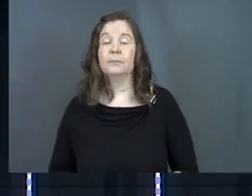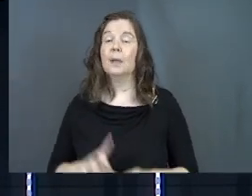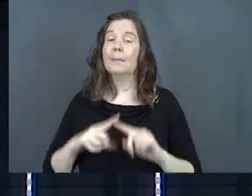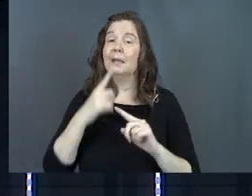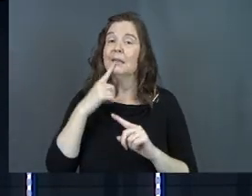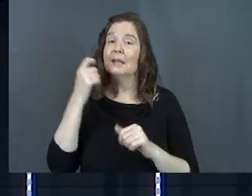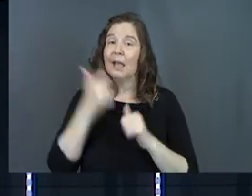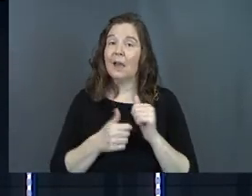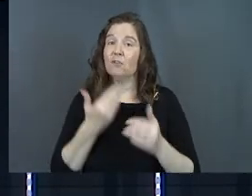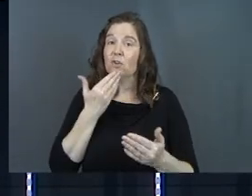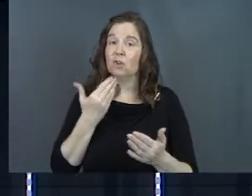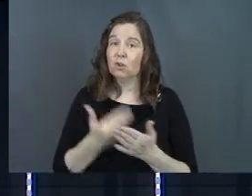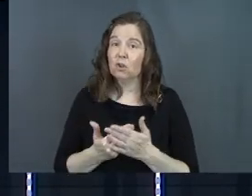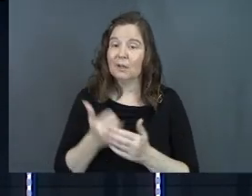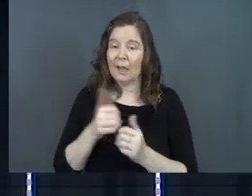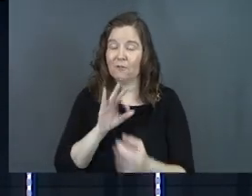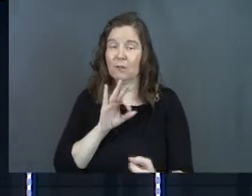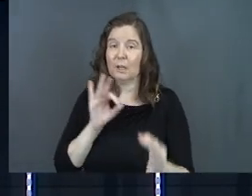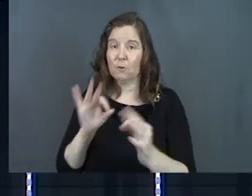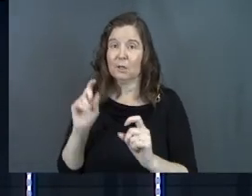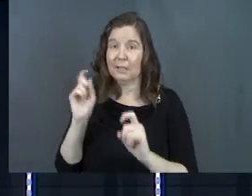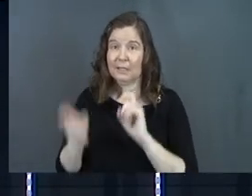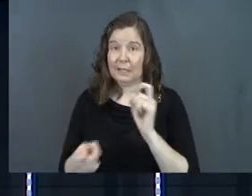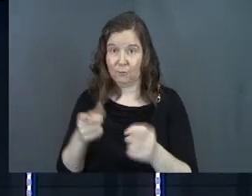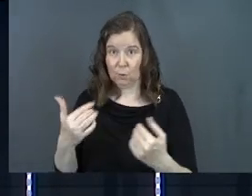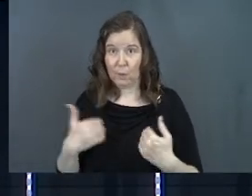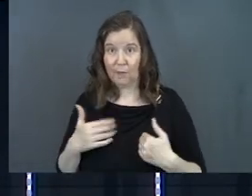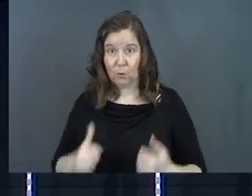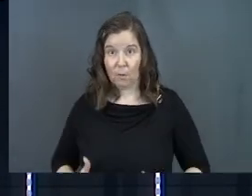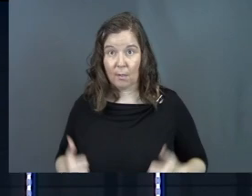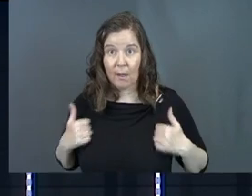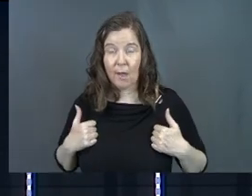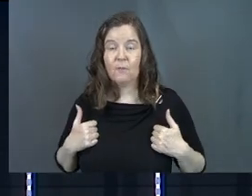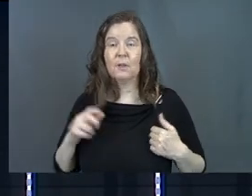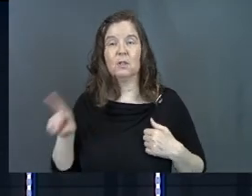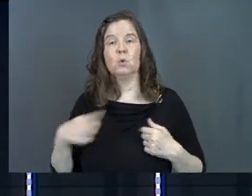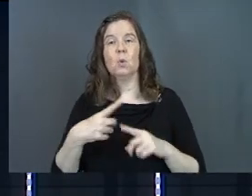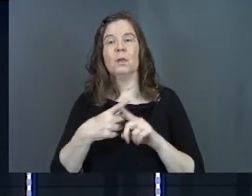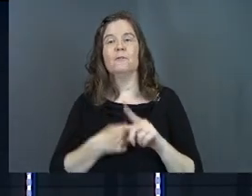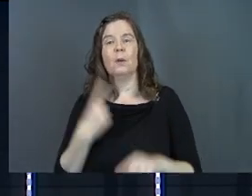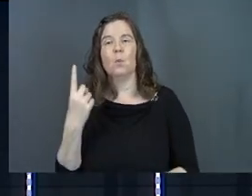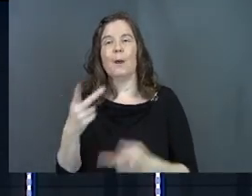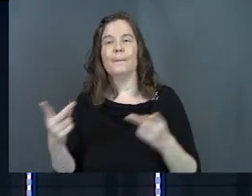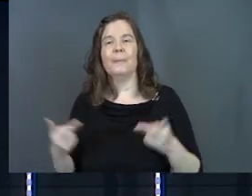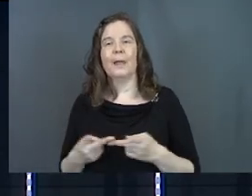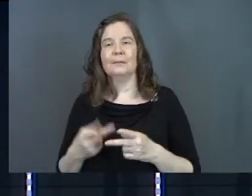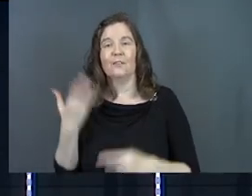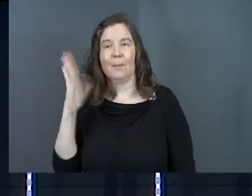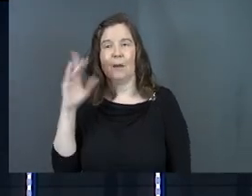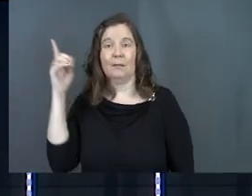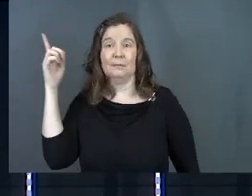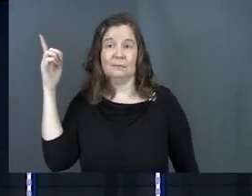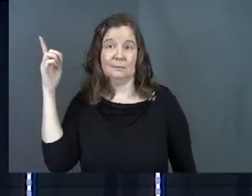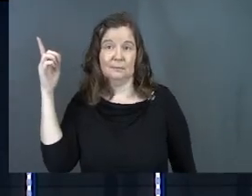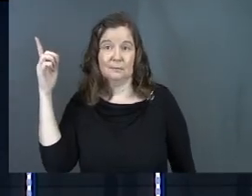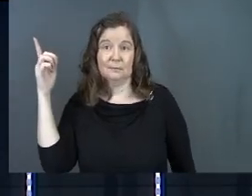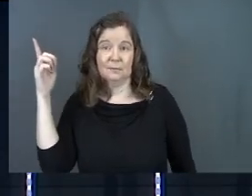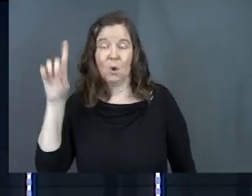But he says, every good, every perfect gift that you have in your life, it only comes from one place, from God.